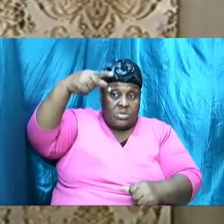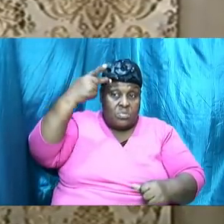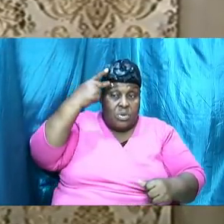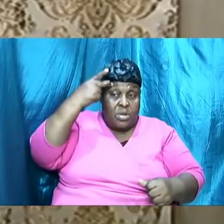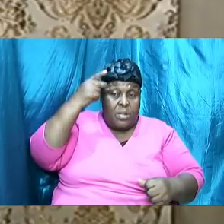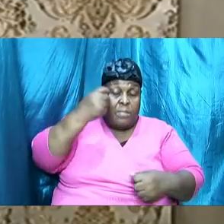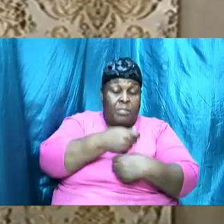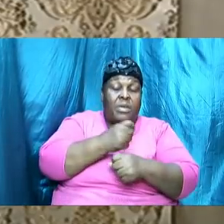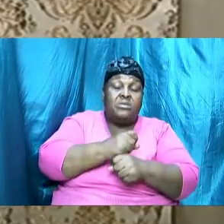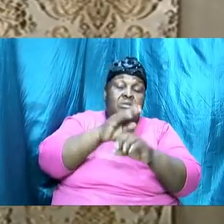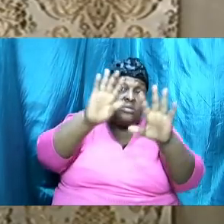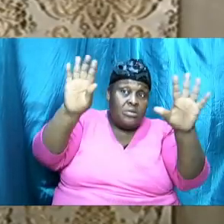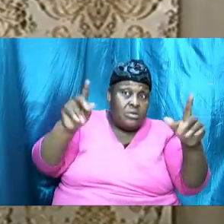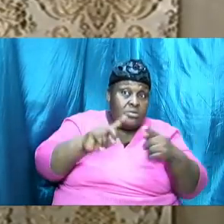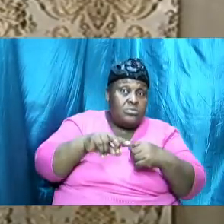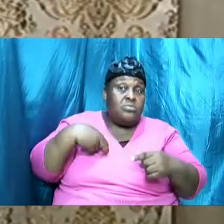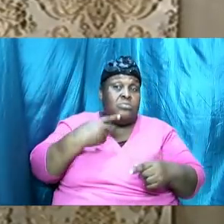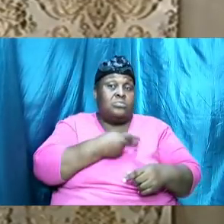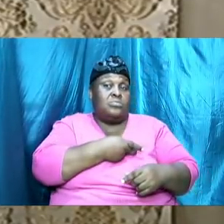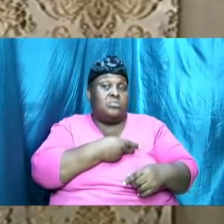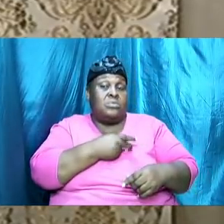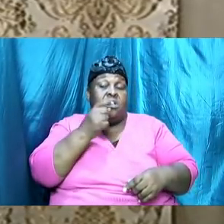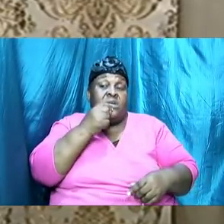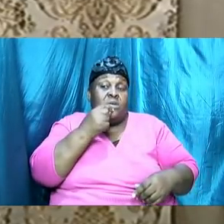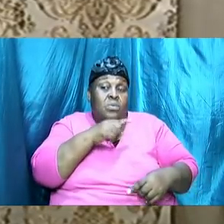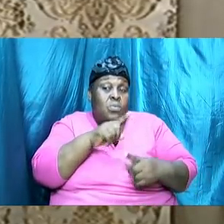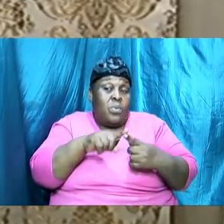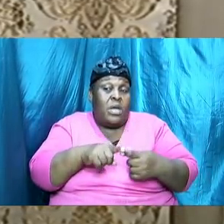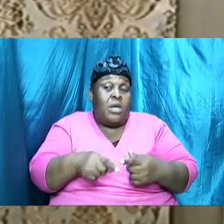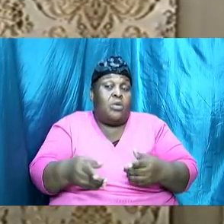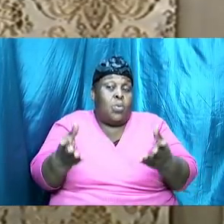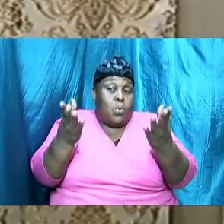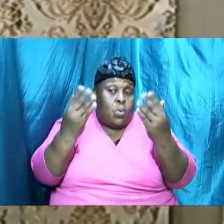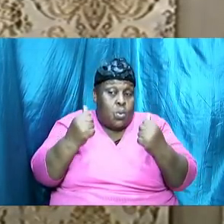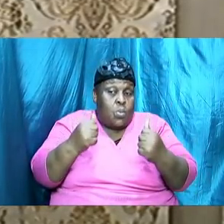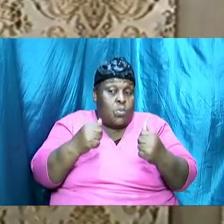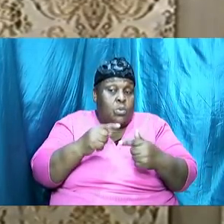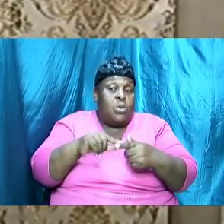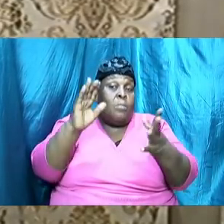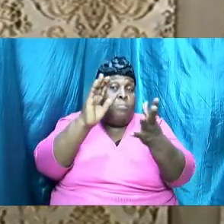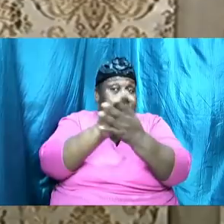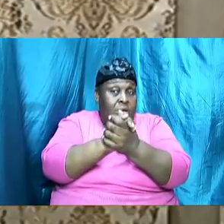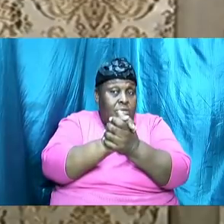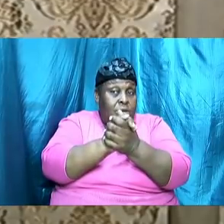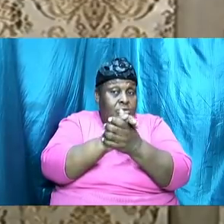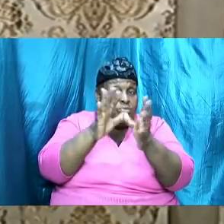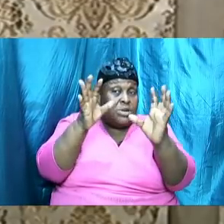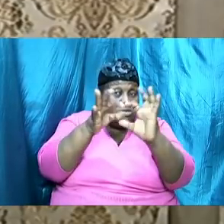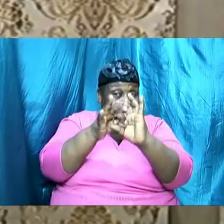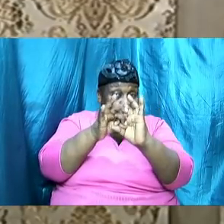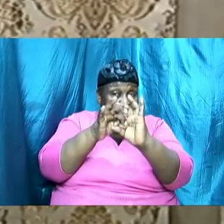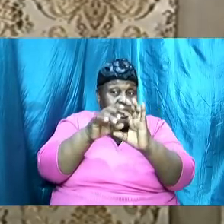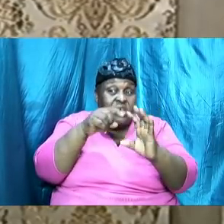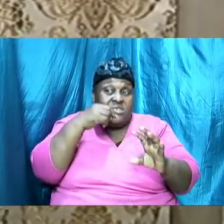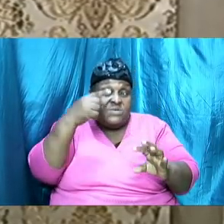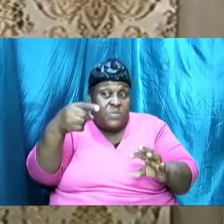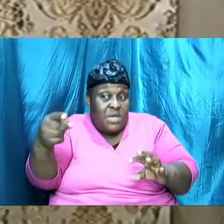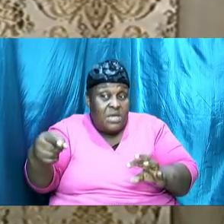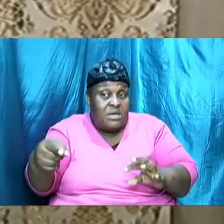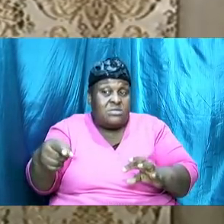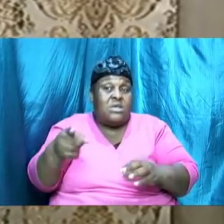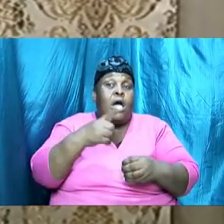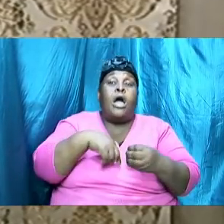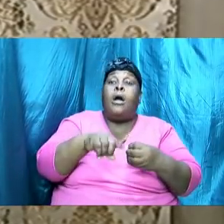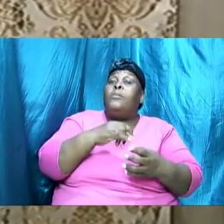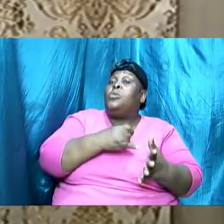that he speaks when it comes to the marriage relationship he speaks about it in